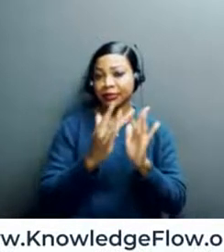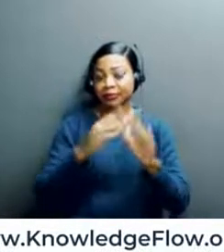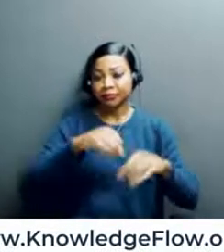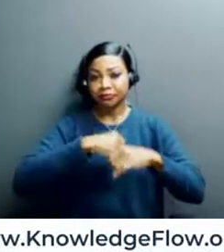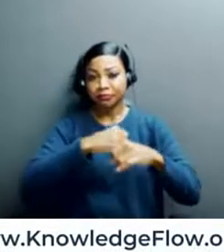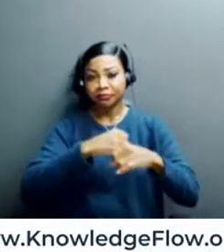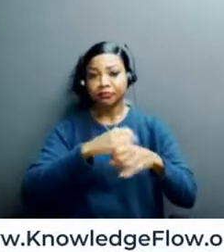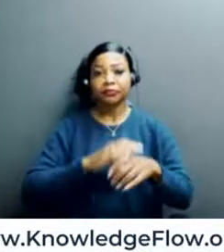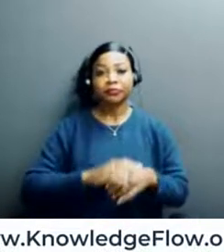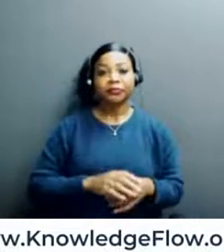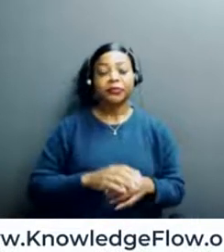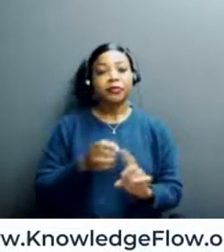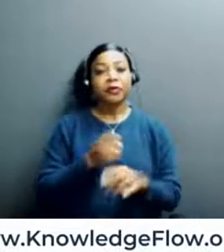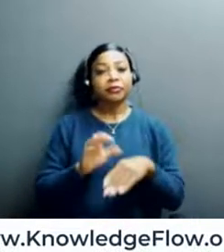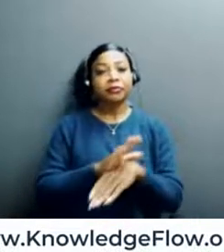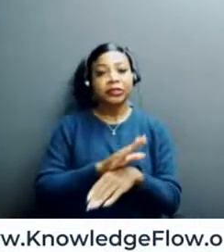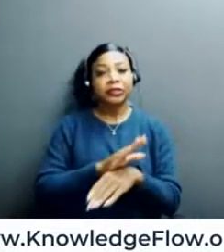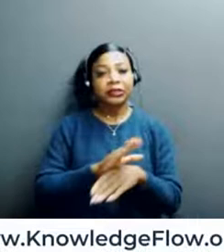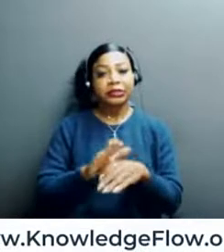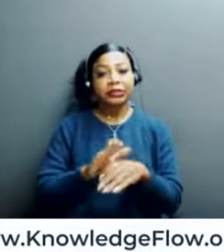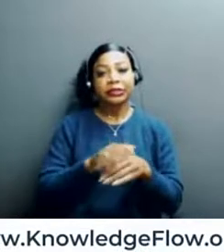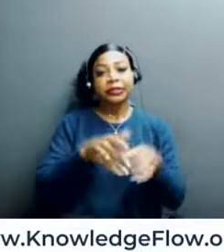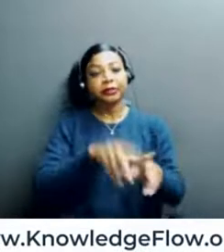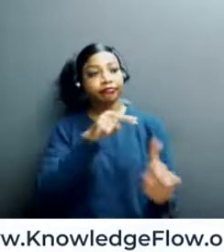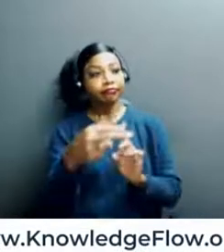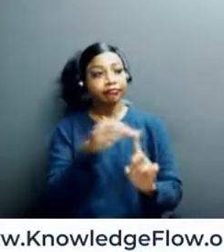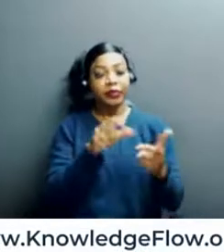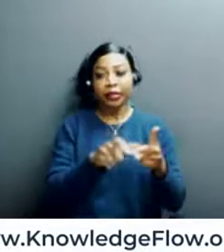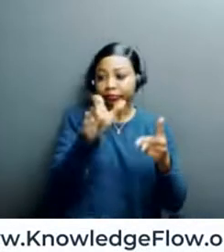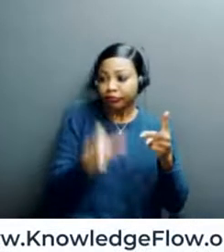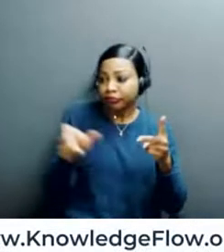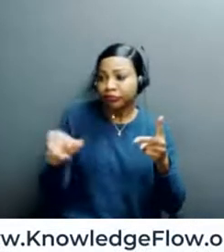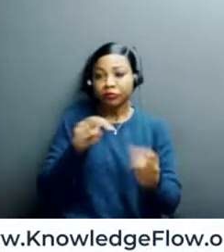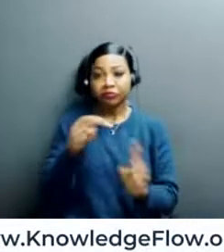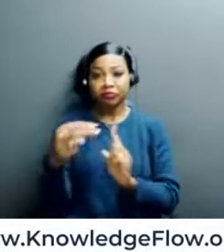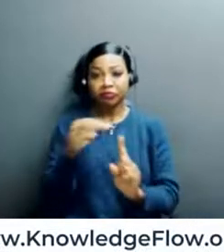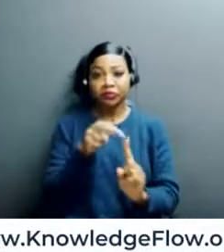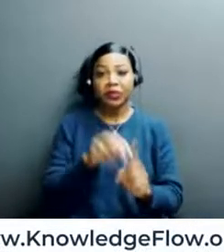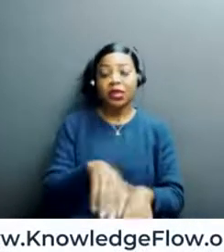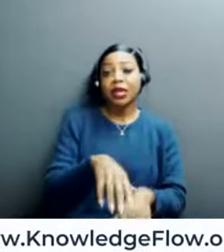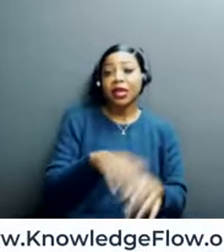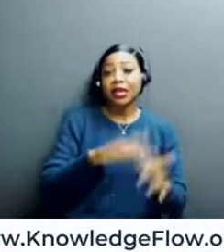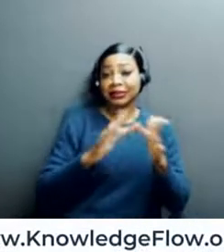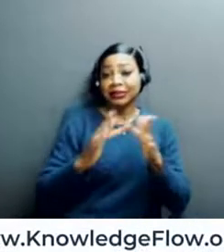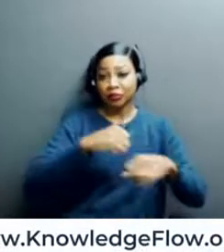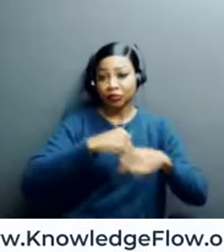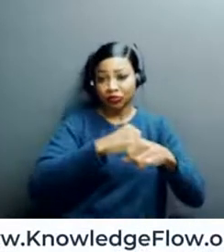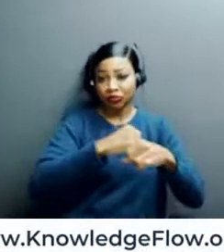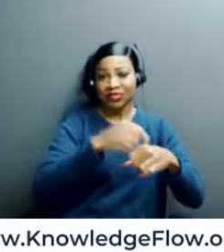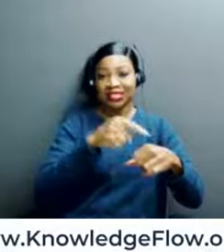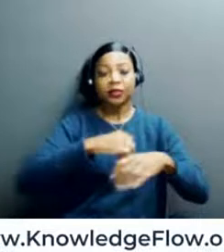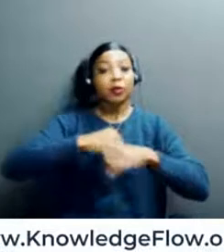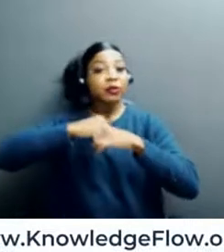from an enterprise perspective, and from an individual perspective, cybersecurity is the act of the protection of assets.